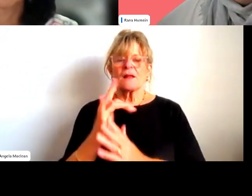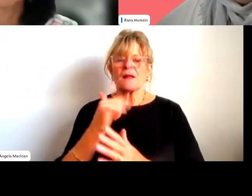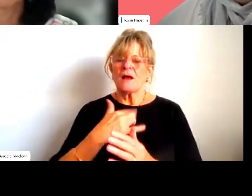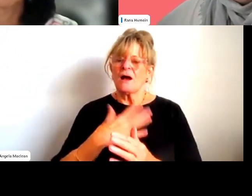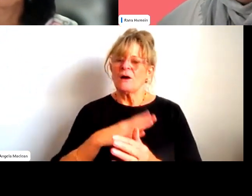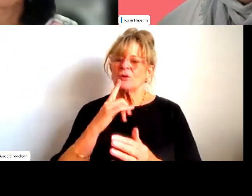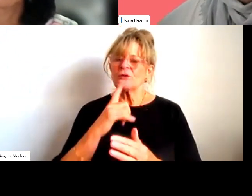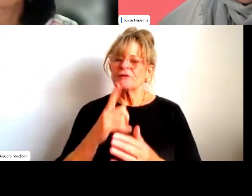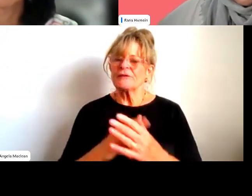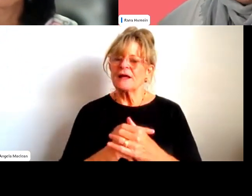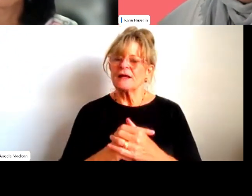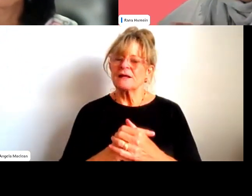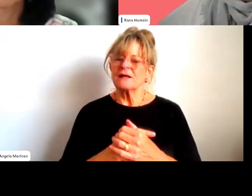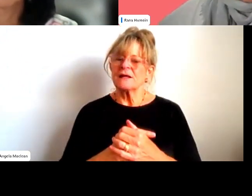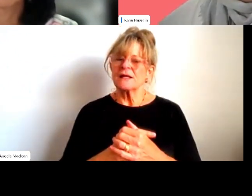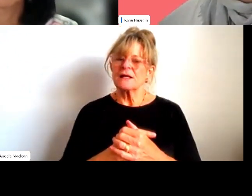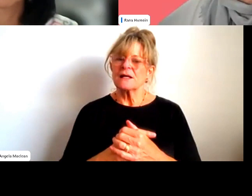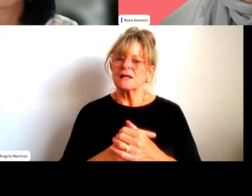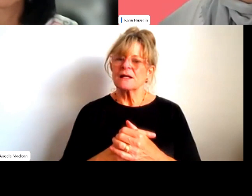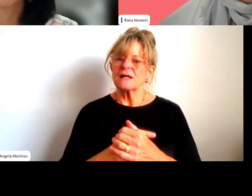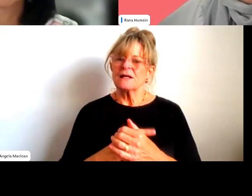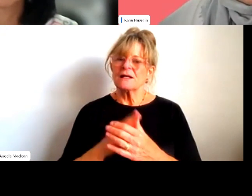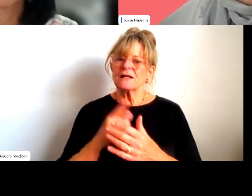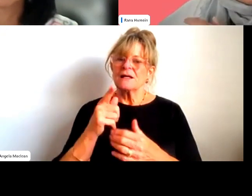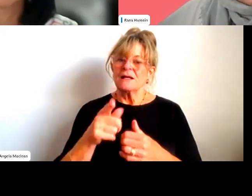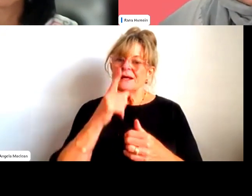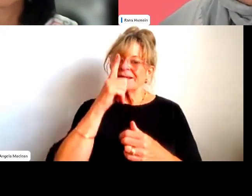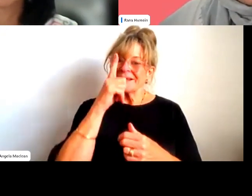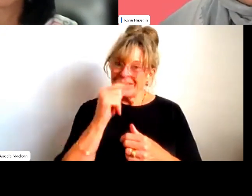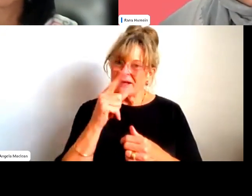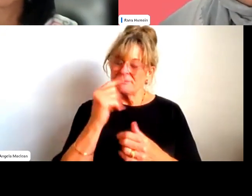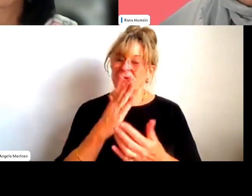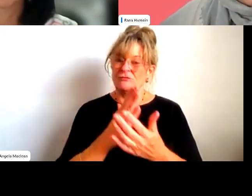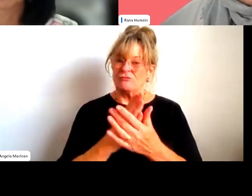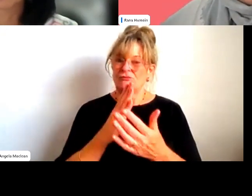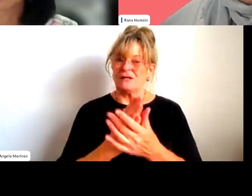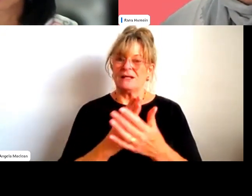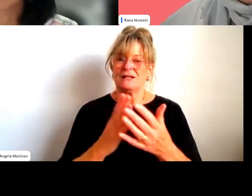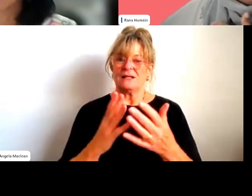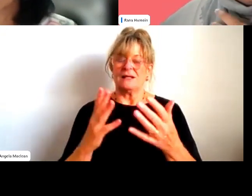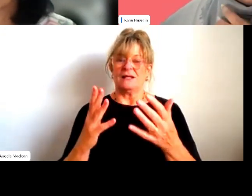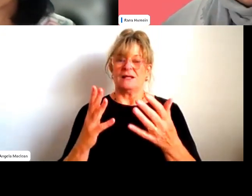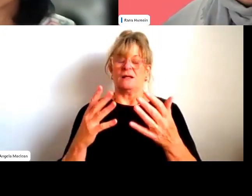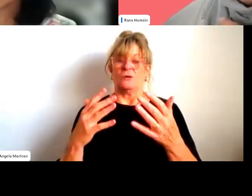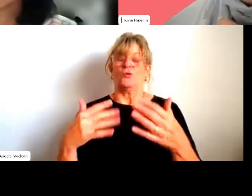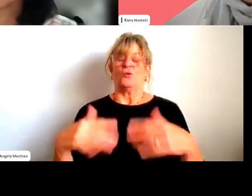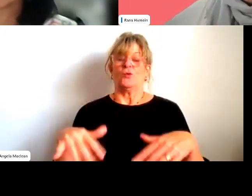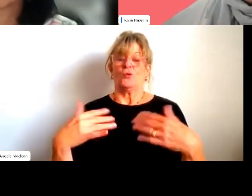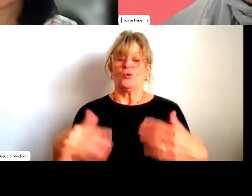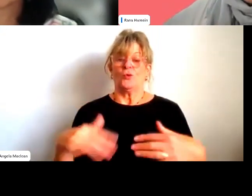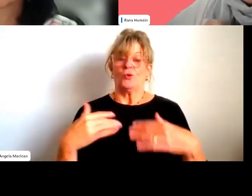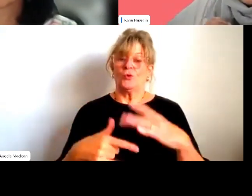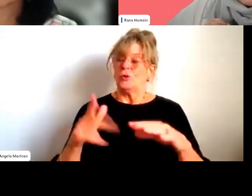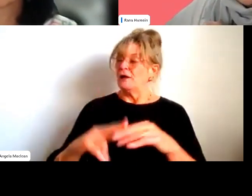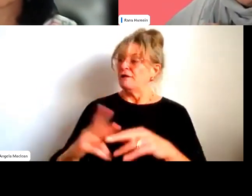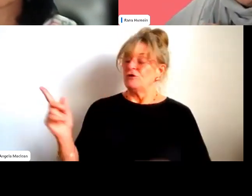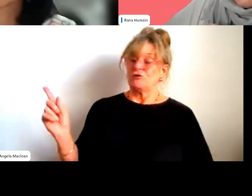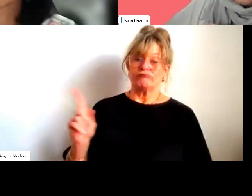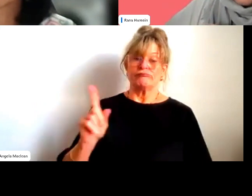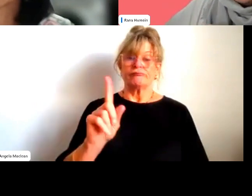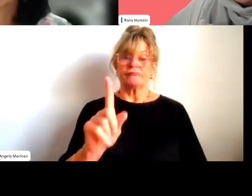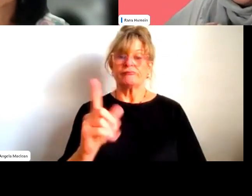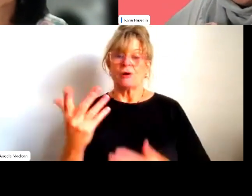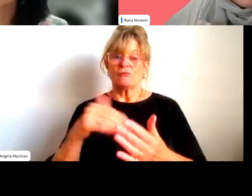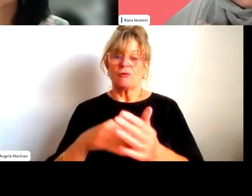it can be, it can be quite radical when you do turn up as your full self and in your full culture and identity. Um,